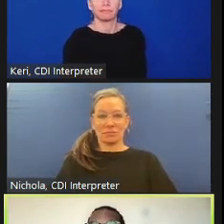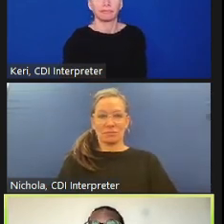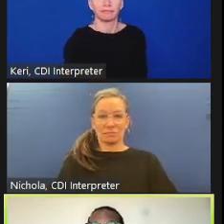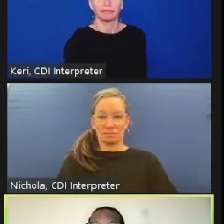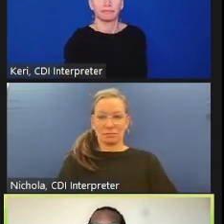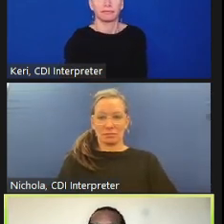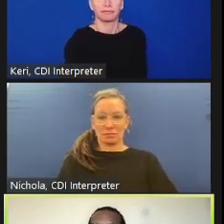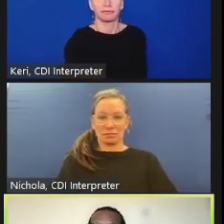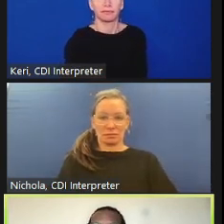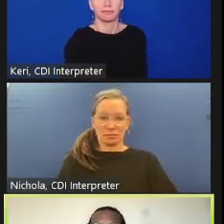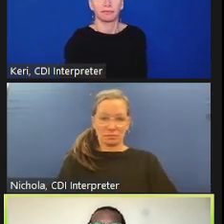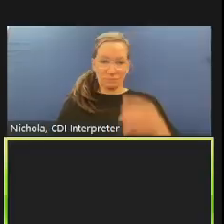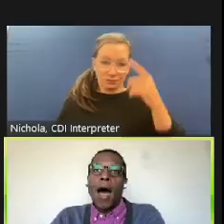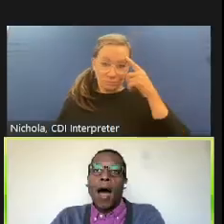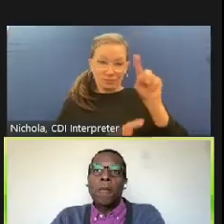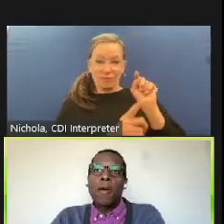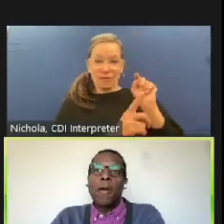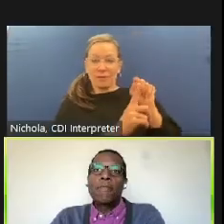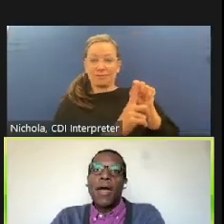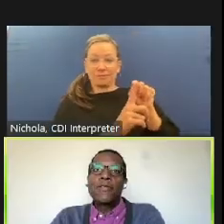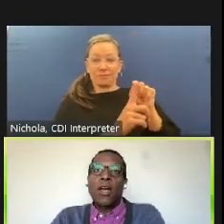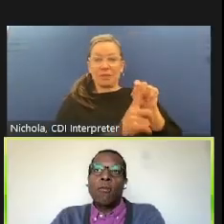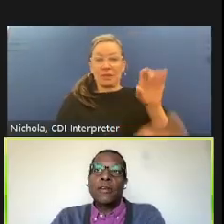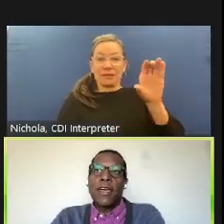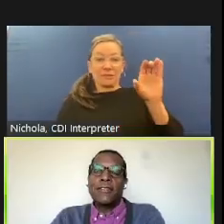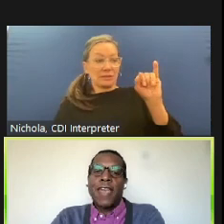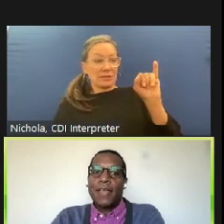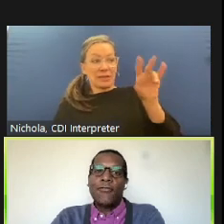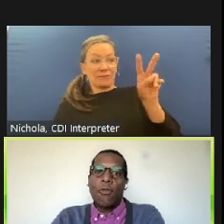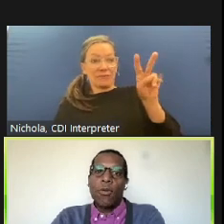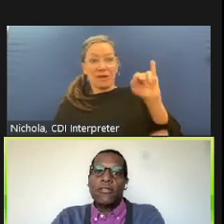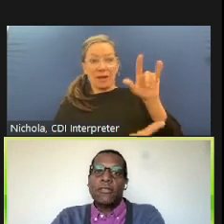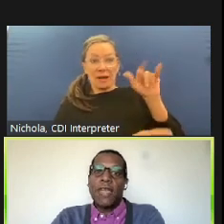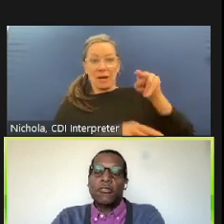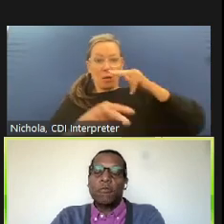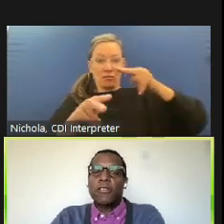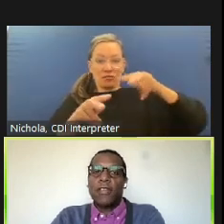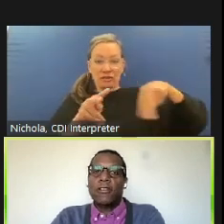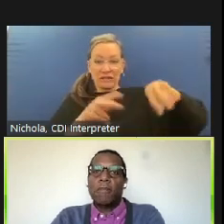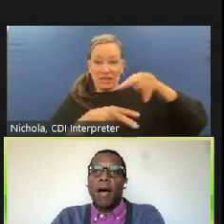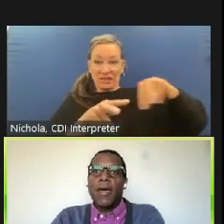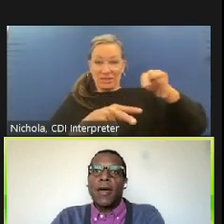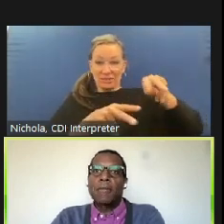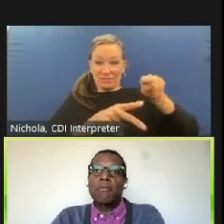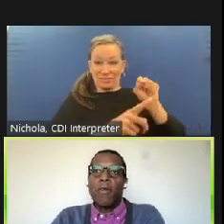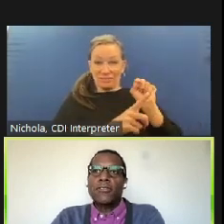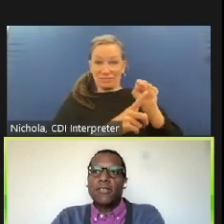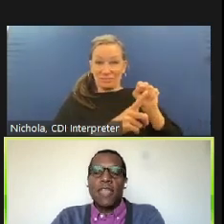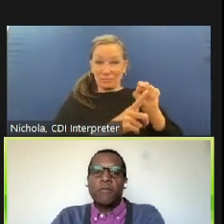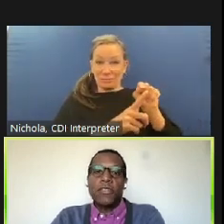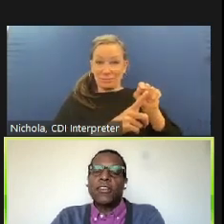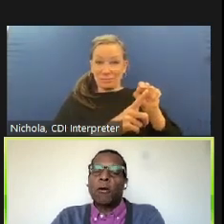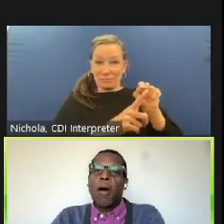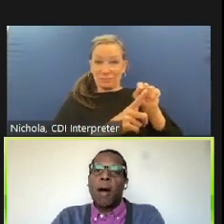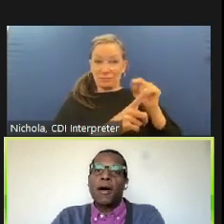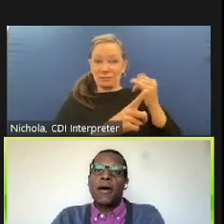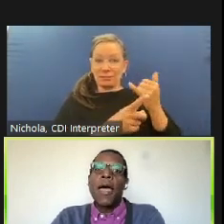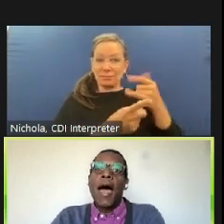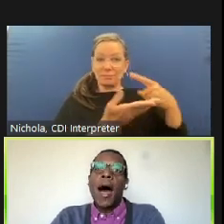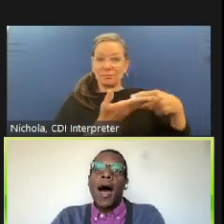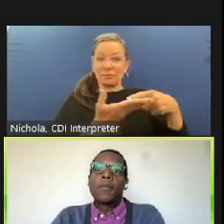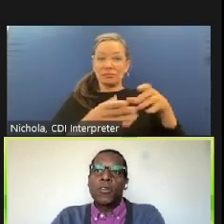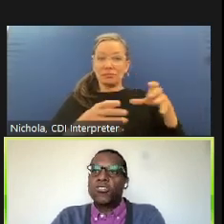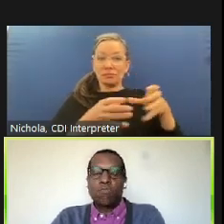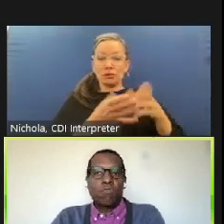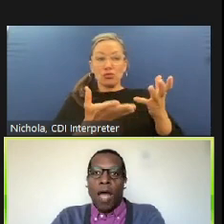in the world of law enforcement these days um there was a task force that was put together by uh president then president obama